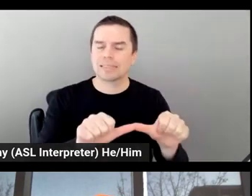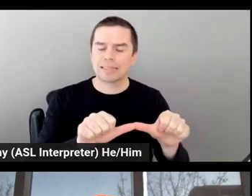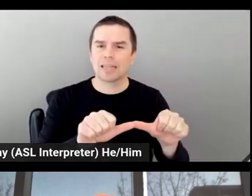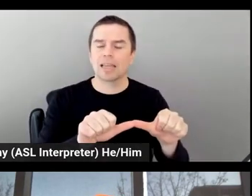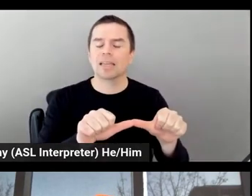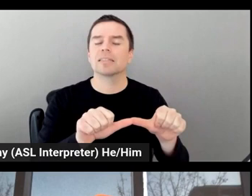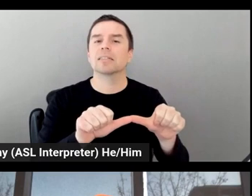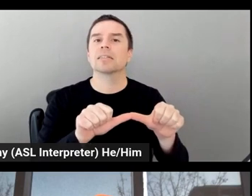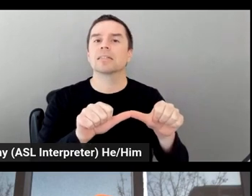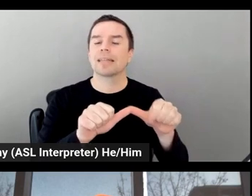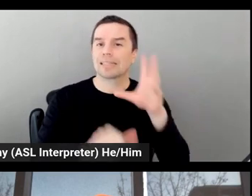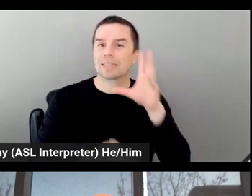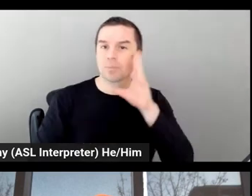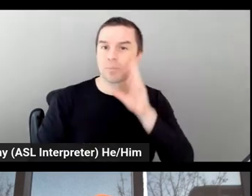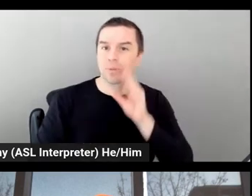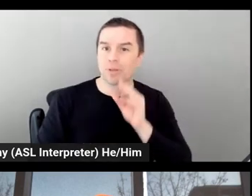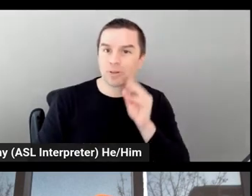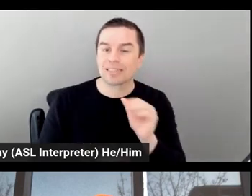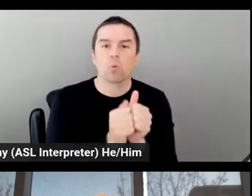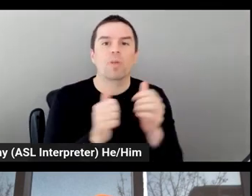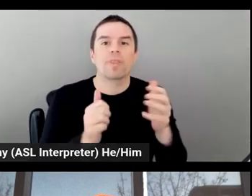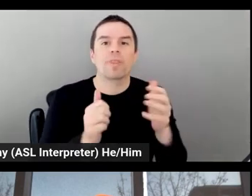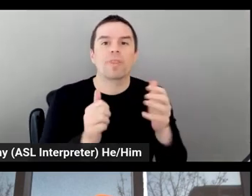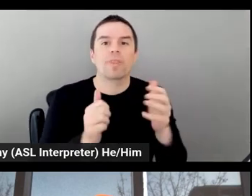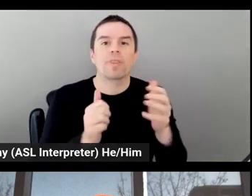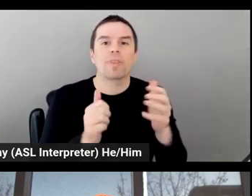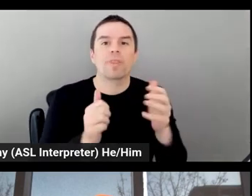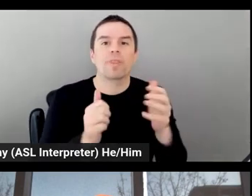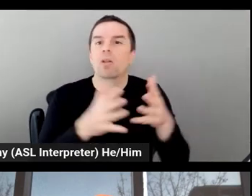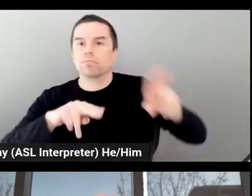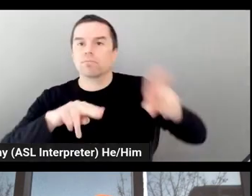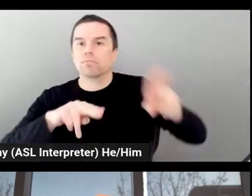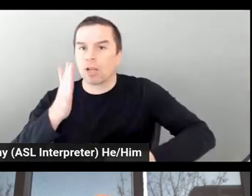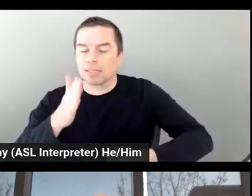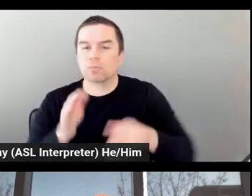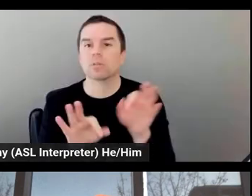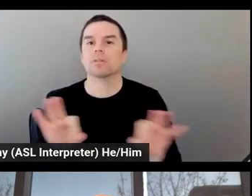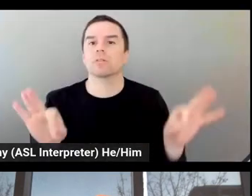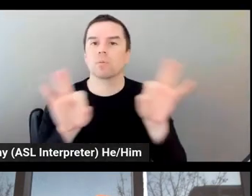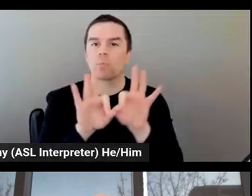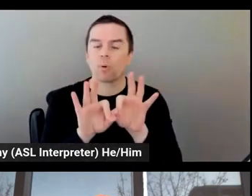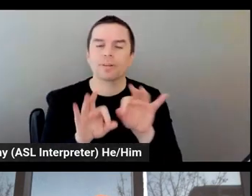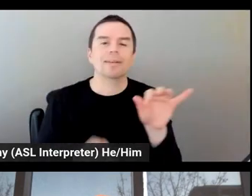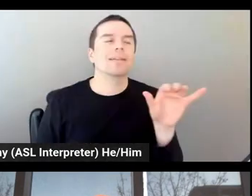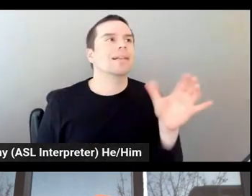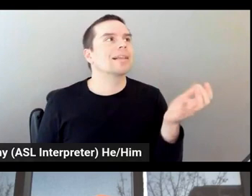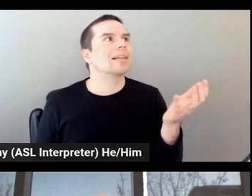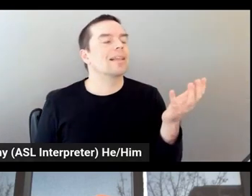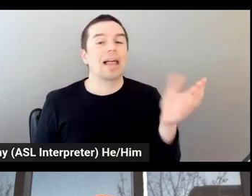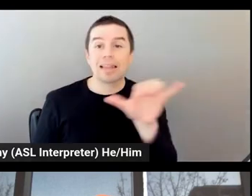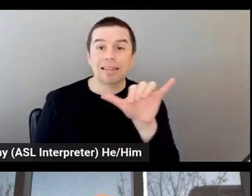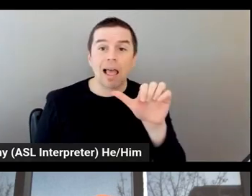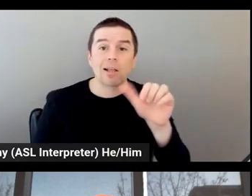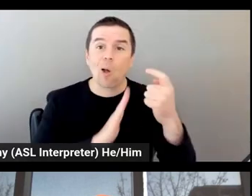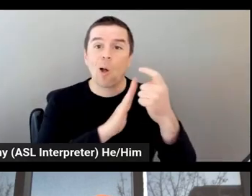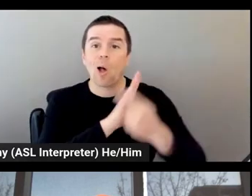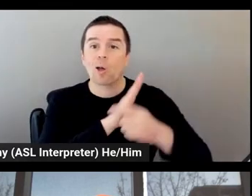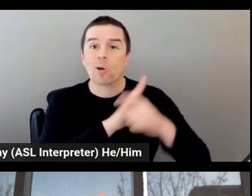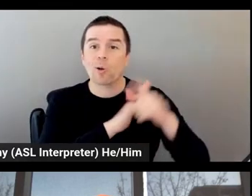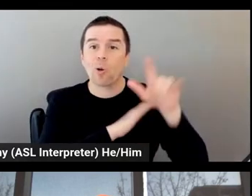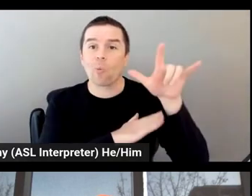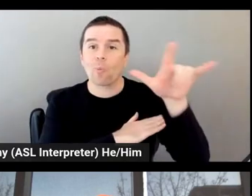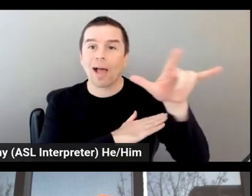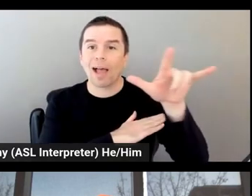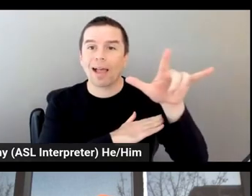really important. Almost like an autopilot, if I could use another pun here, but, you know, being able to have the architecture really look